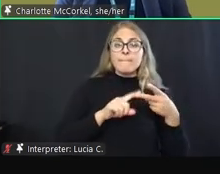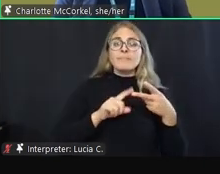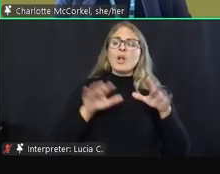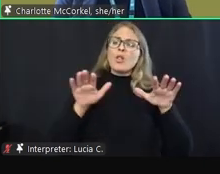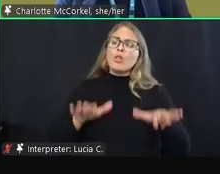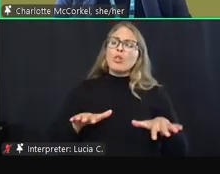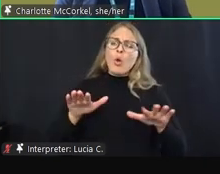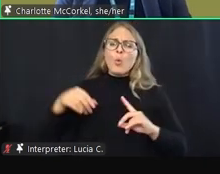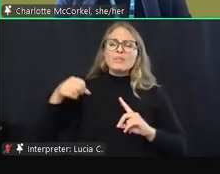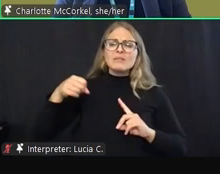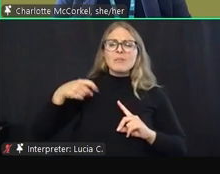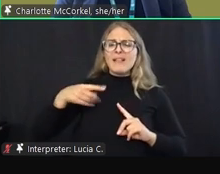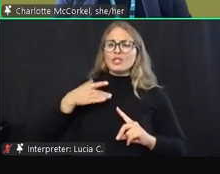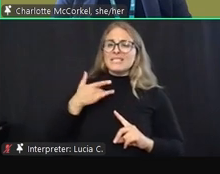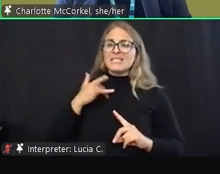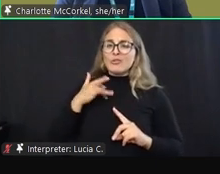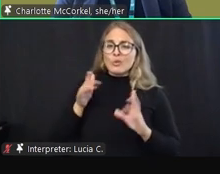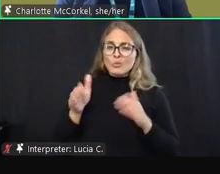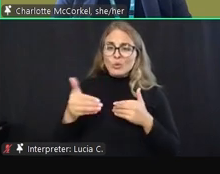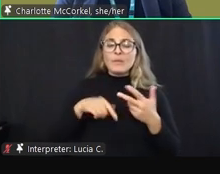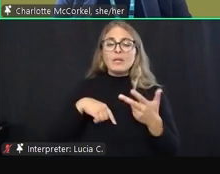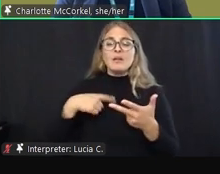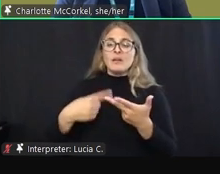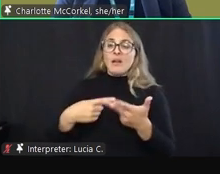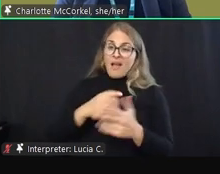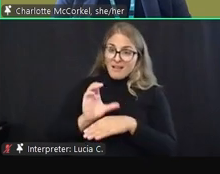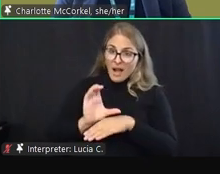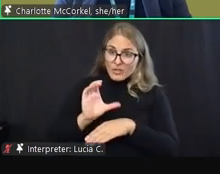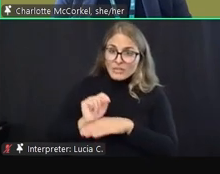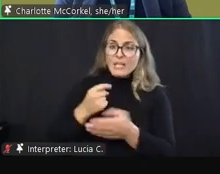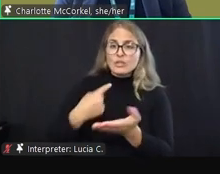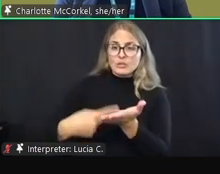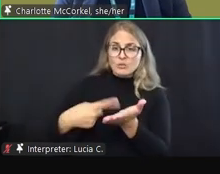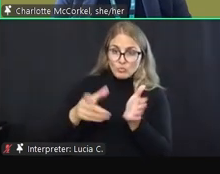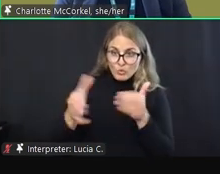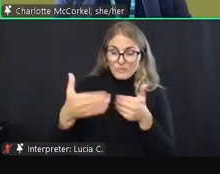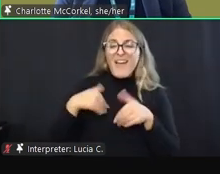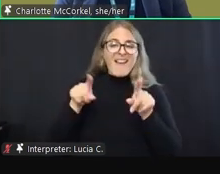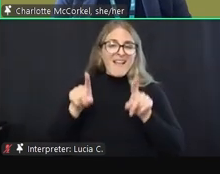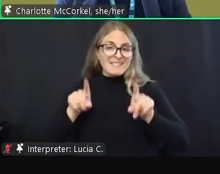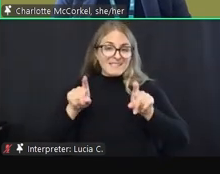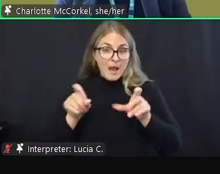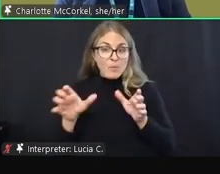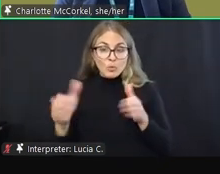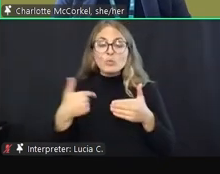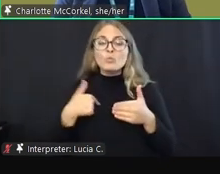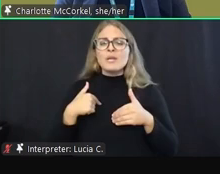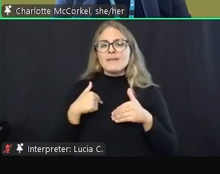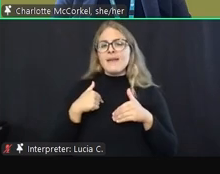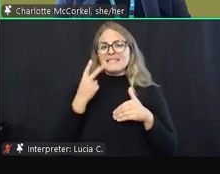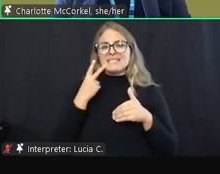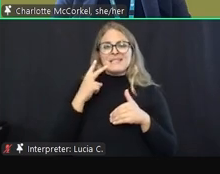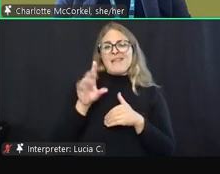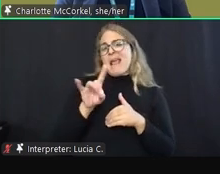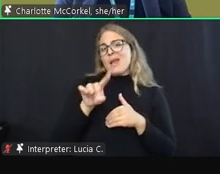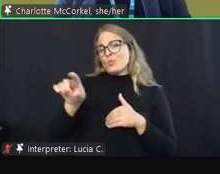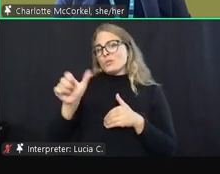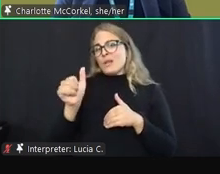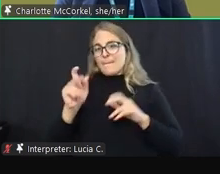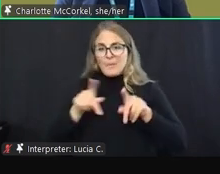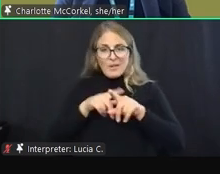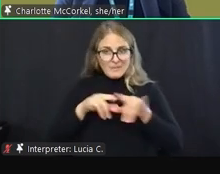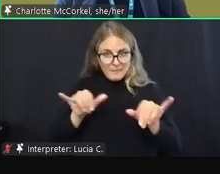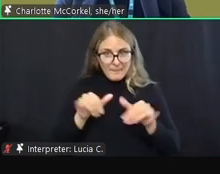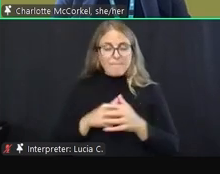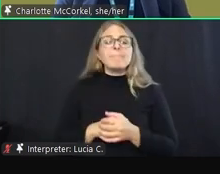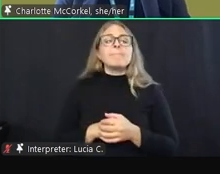sensory room, consultation rooms and exam room, we can actively serve eight to 10 people at a time, in